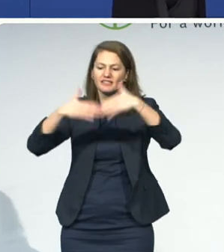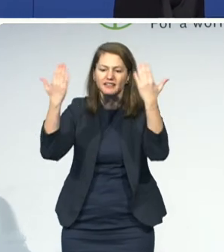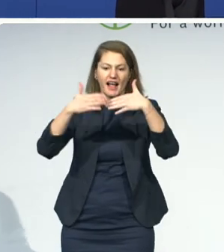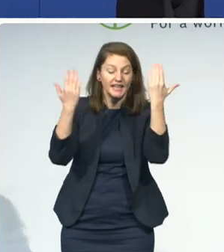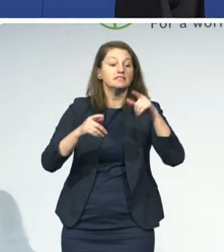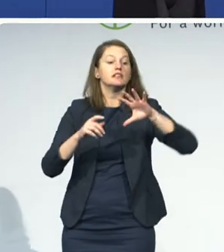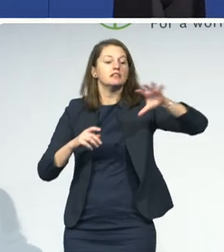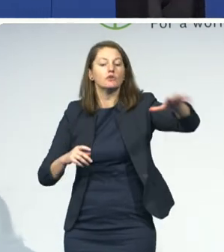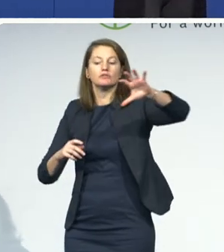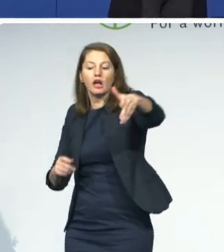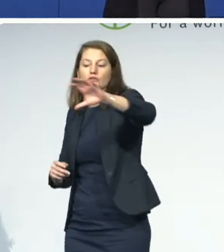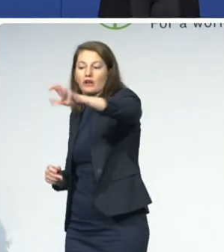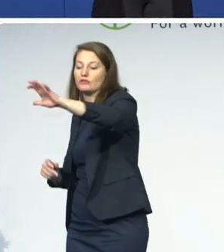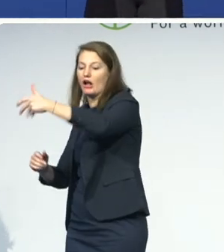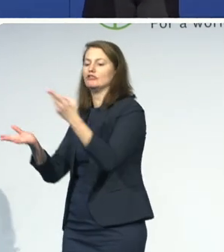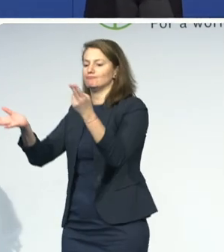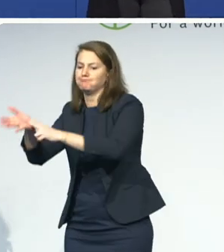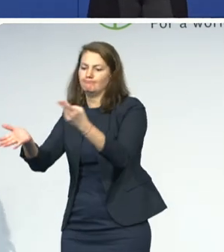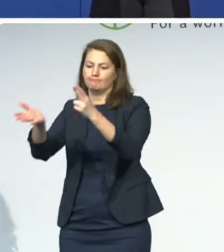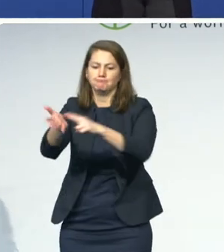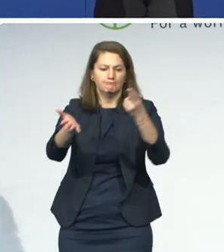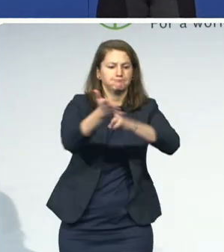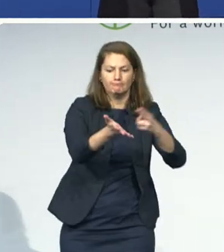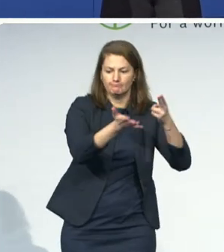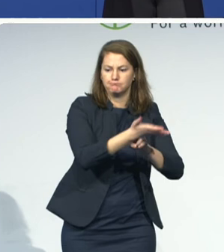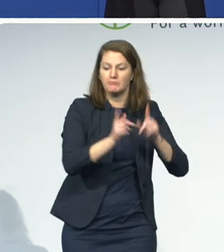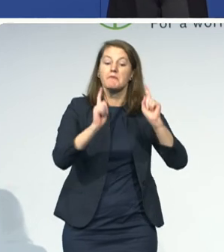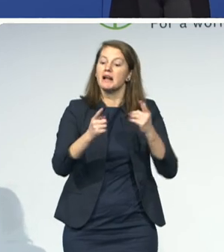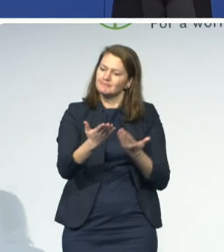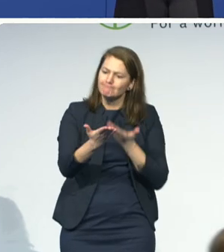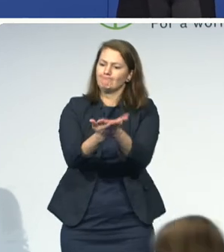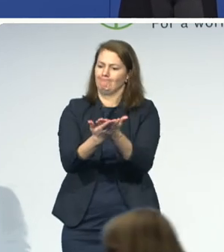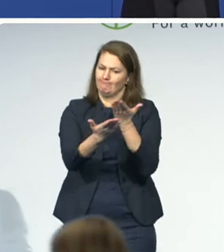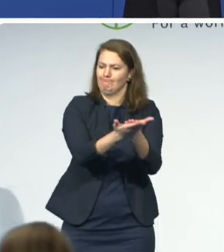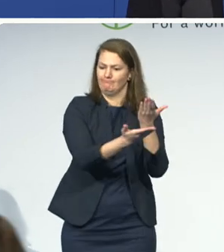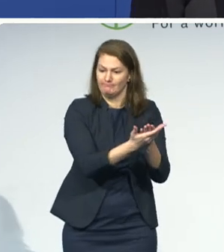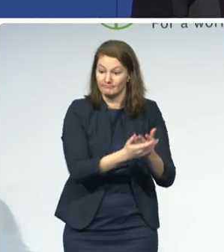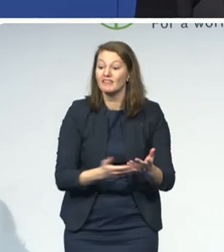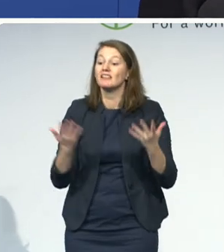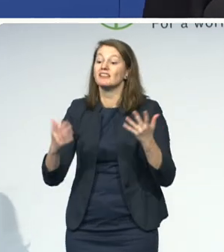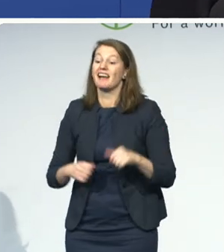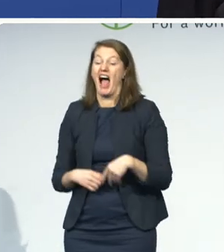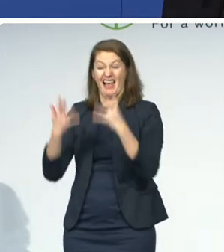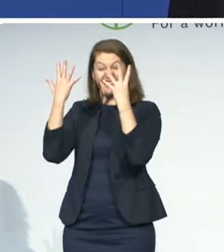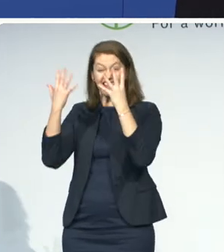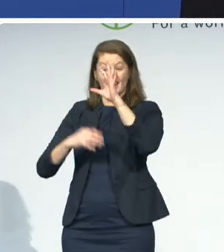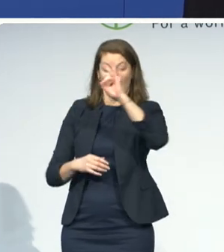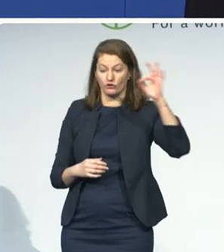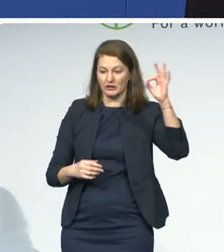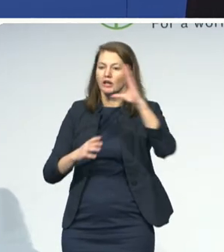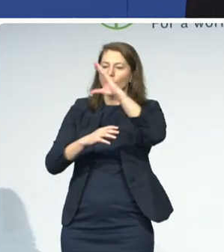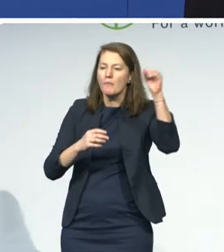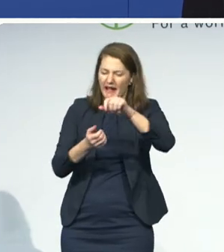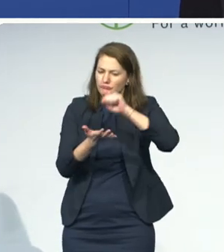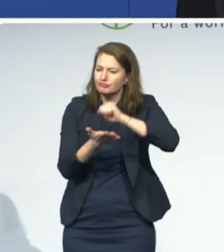have over 900 publishers adding books every day to Bookshare. Books that were published today going to